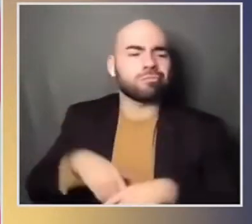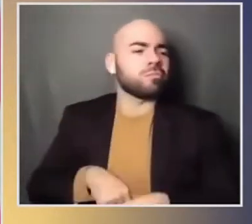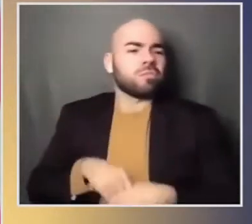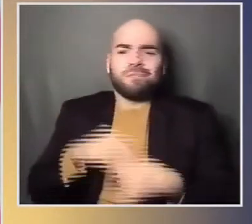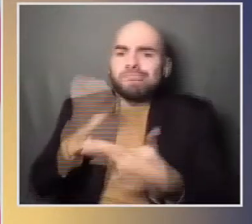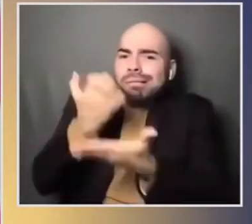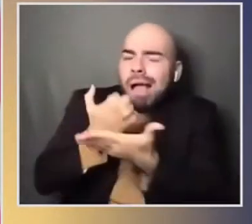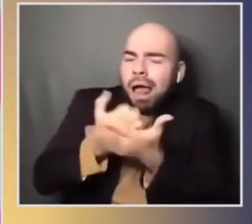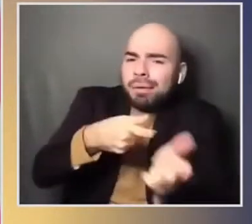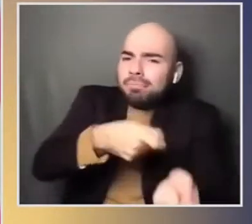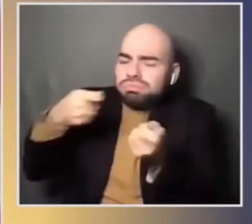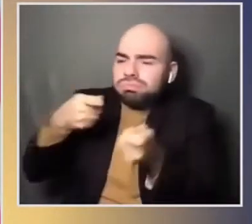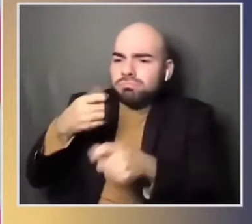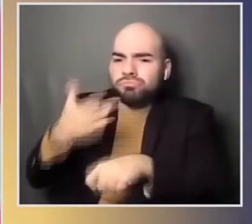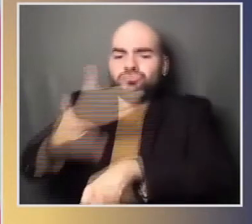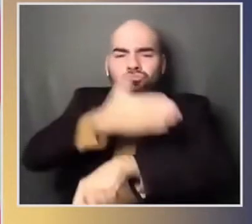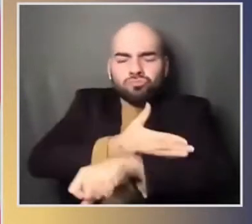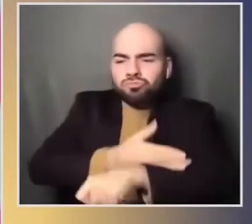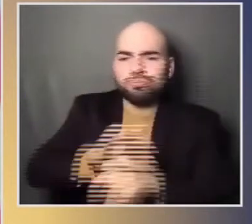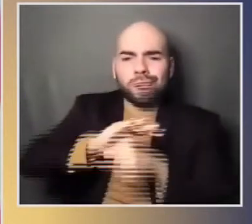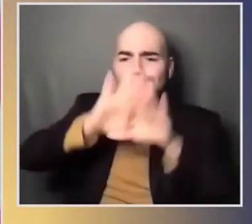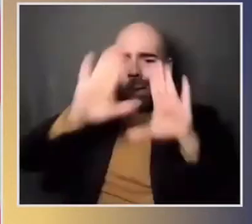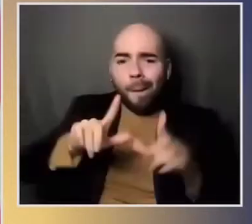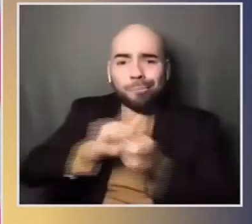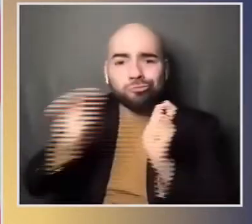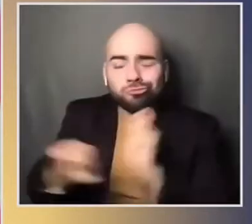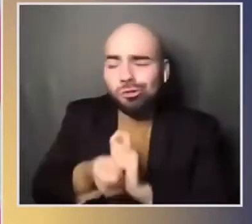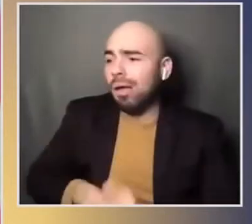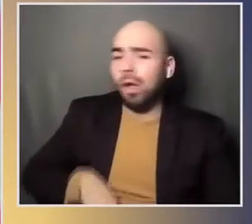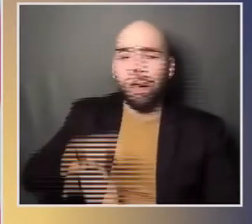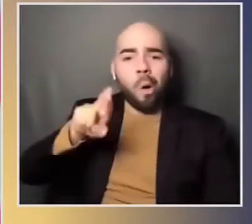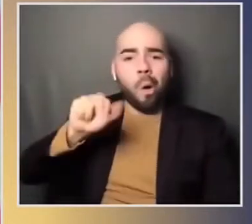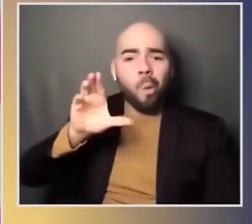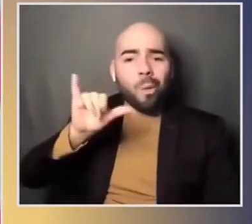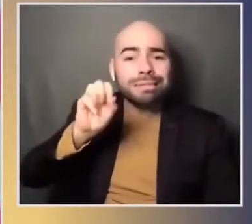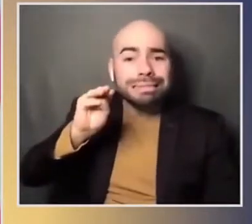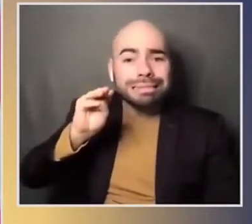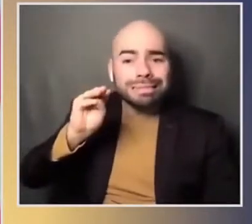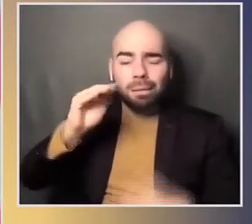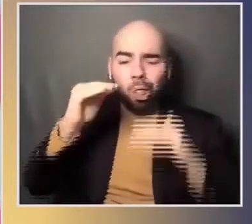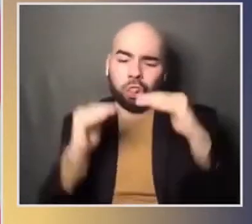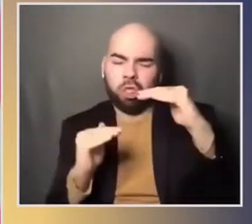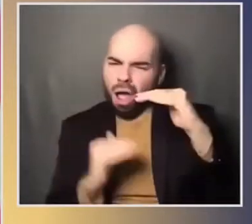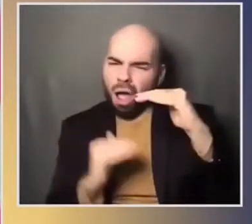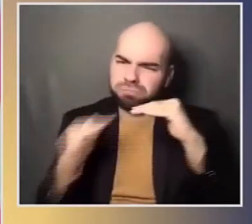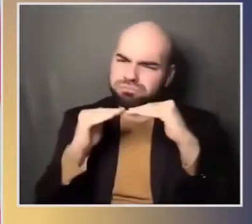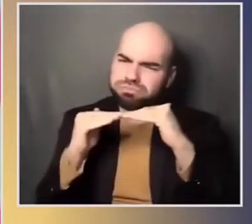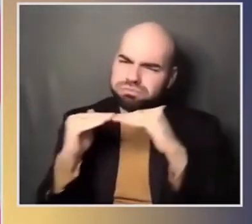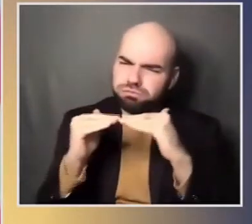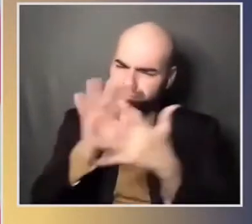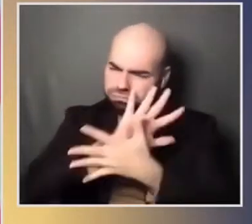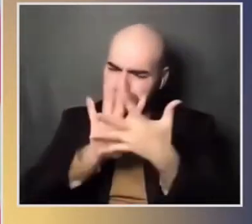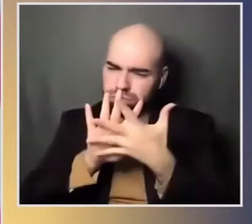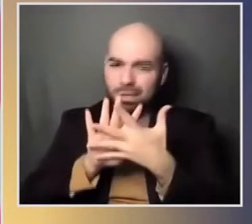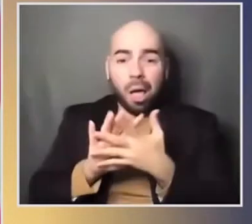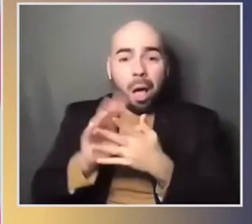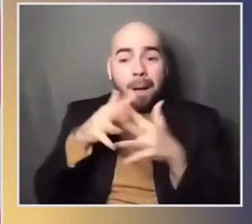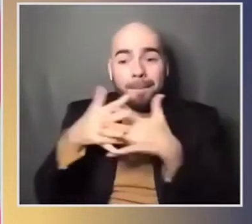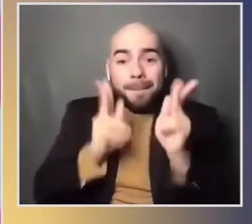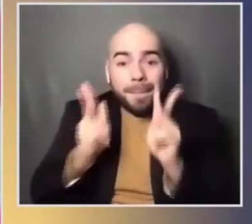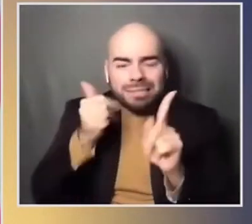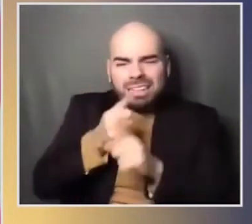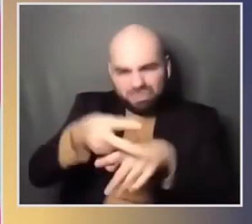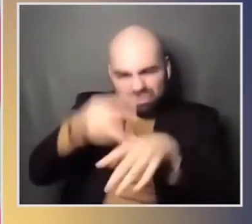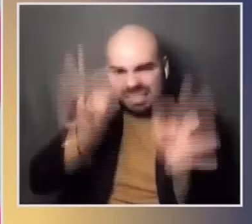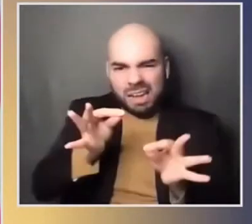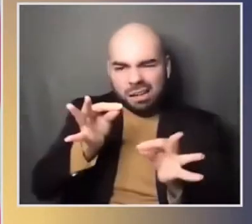moscow has that thinking feeling but for the columbrian there could be a silver line russia's commentators predict